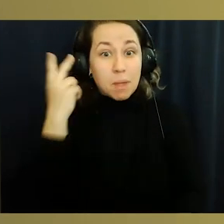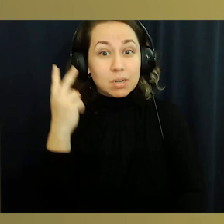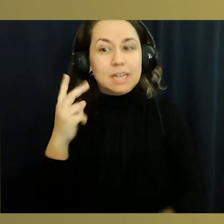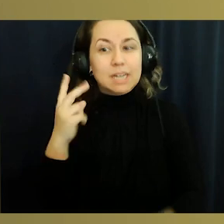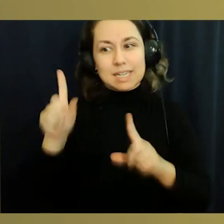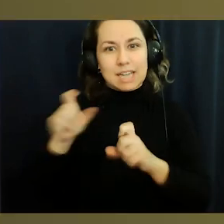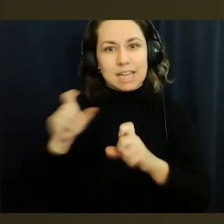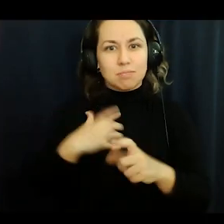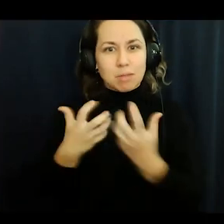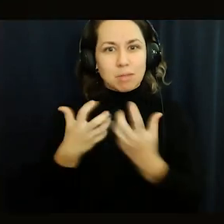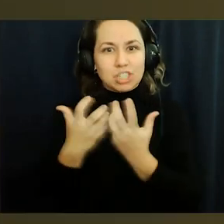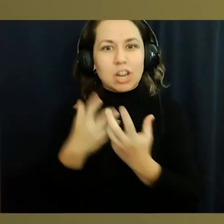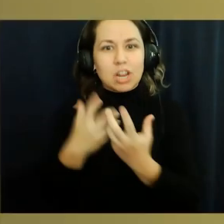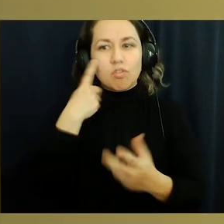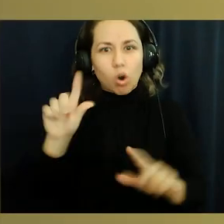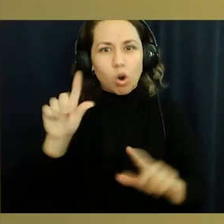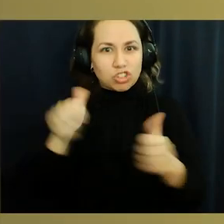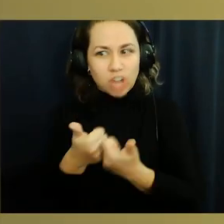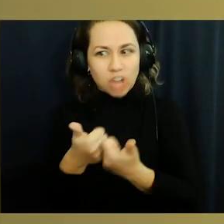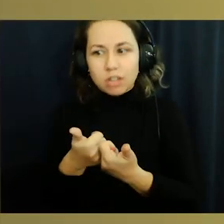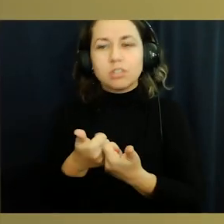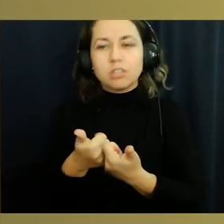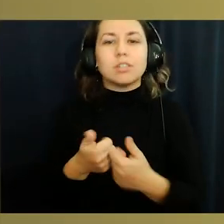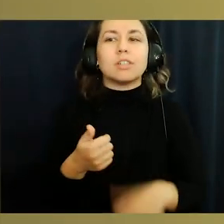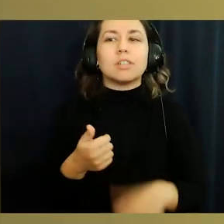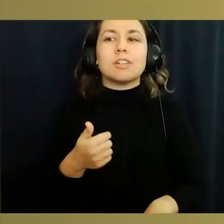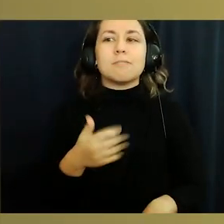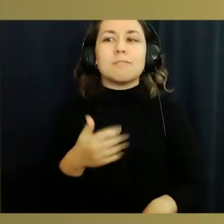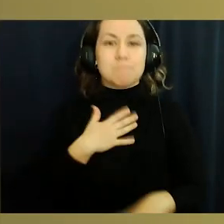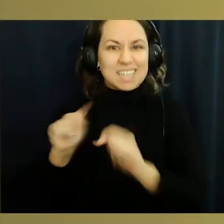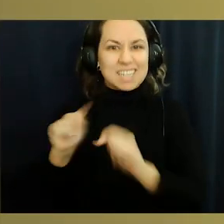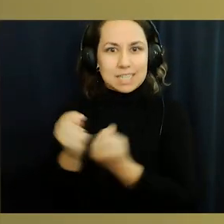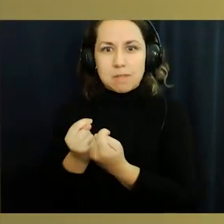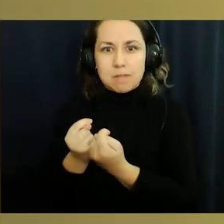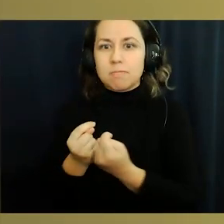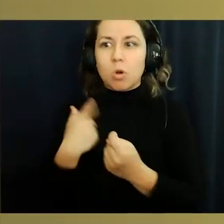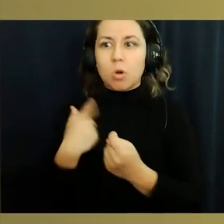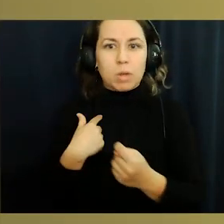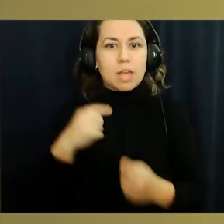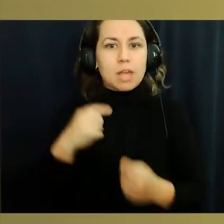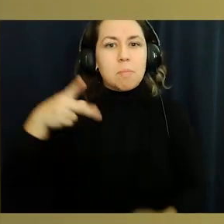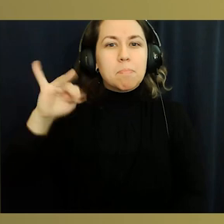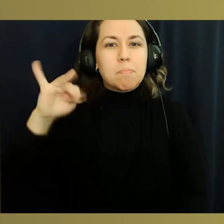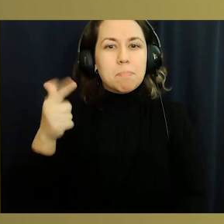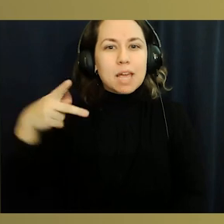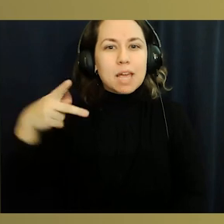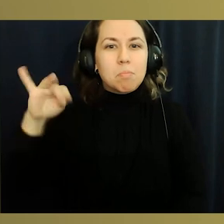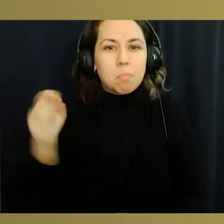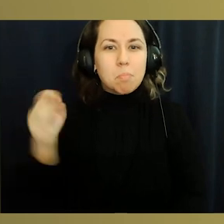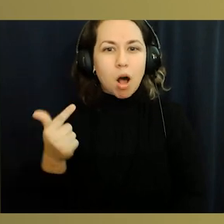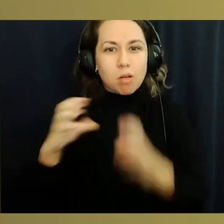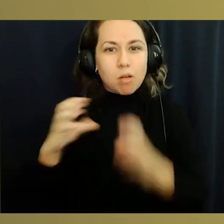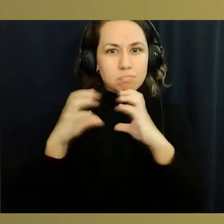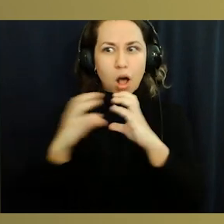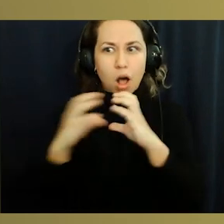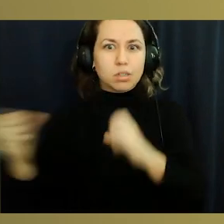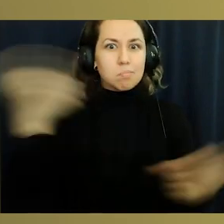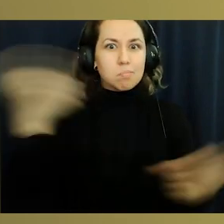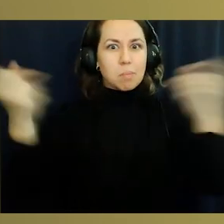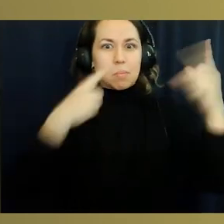all. Thank you. My fondest memory was testing my team's machine for the JPL invention challenge. We